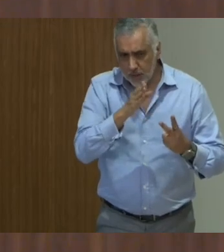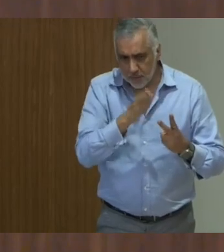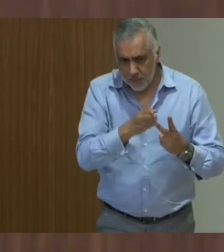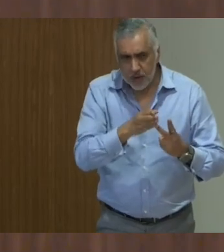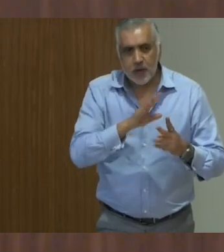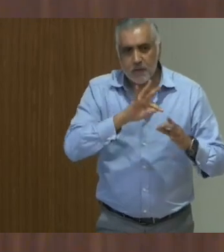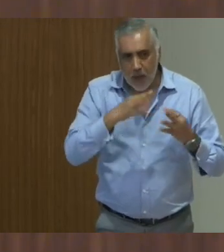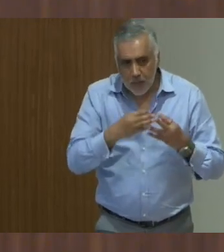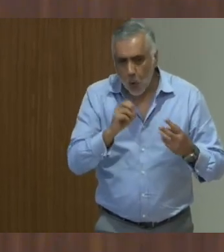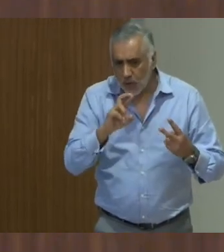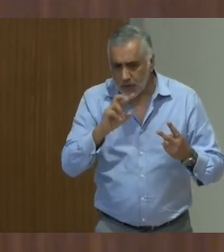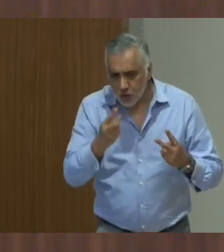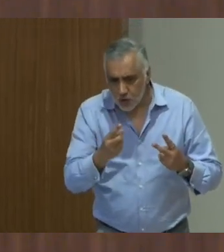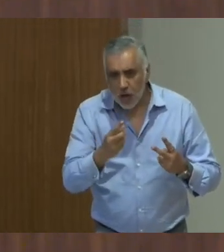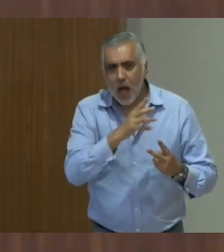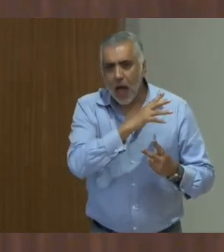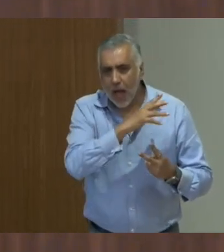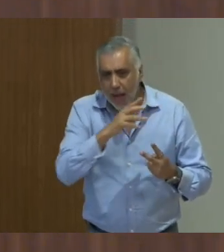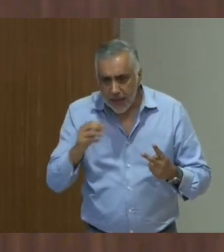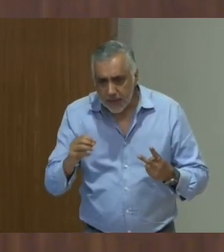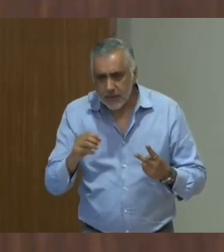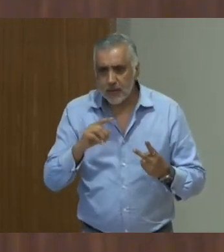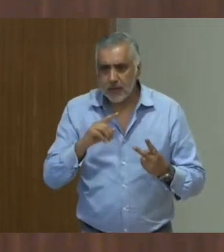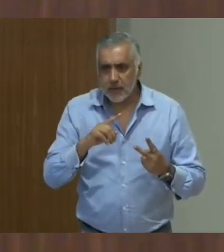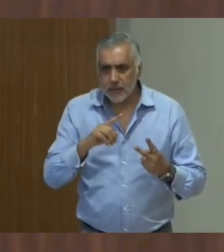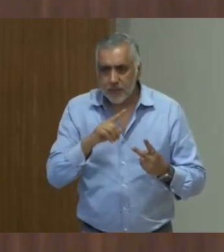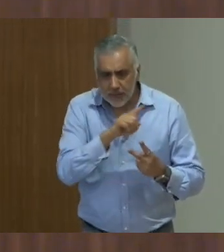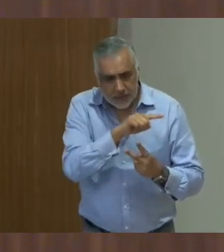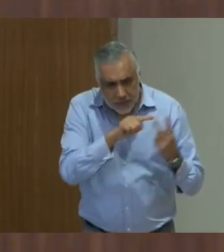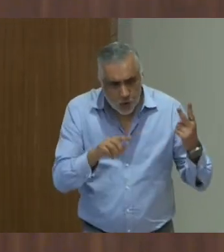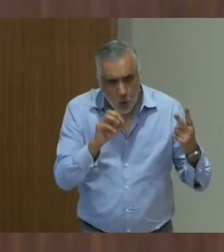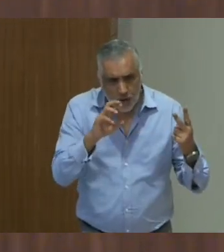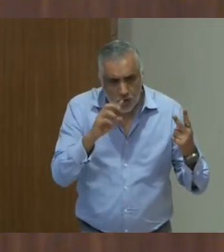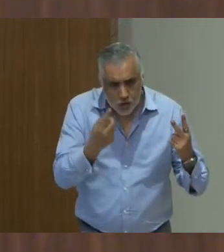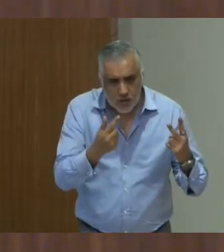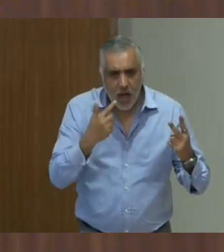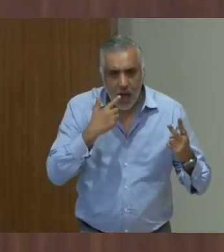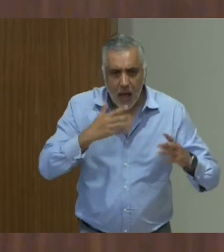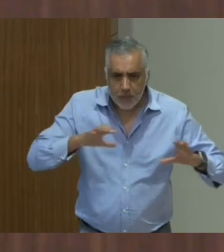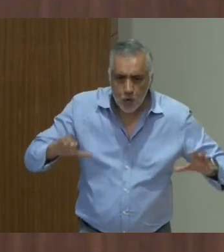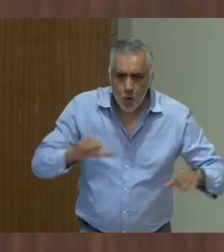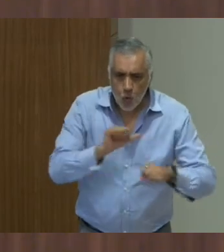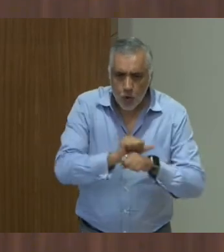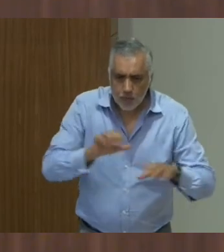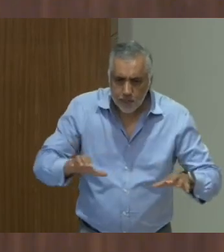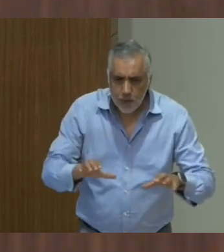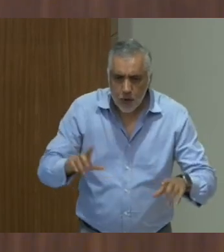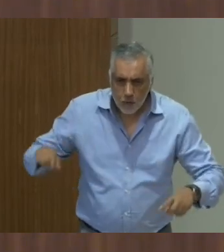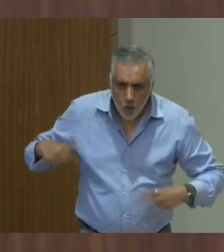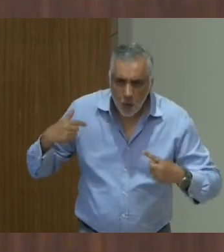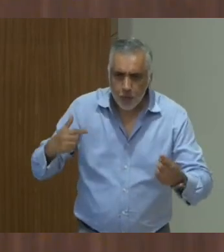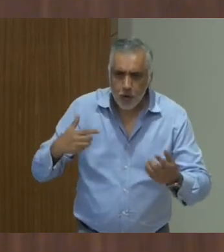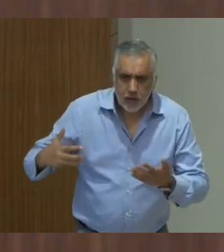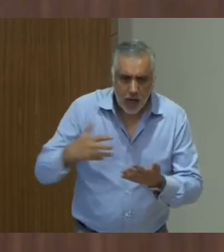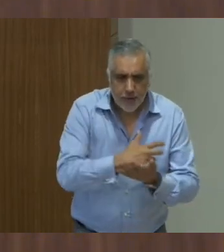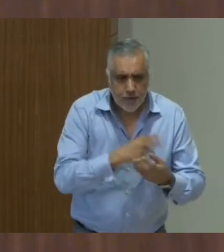-led organization, and it is an organization that has been campaigning for long for the care and protection of